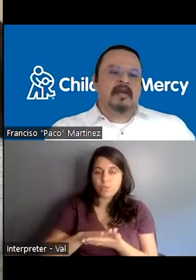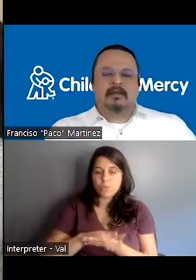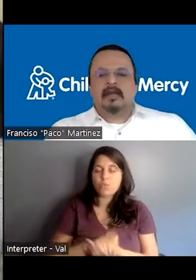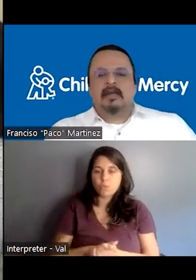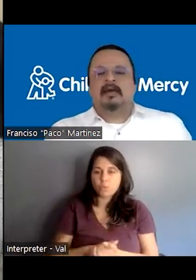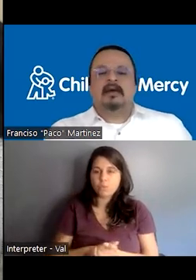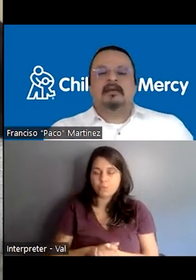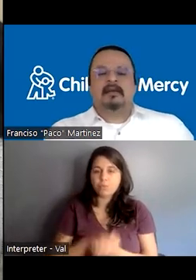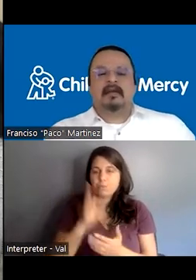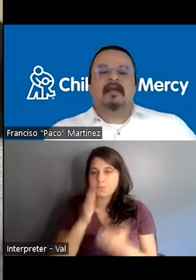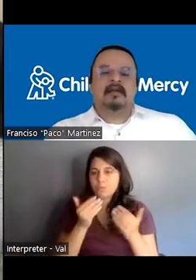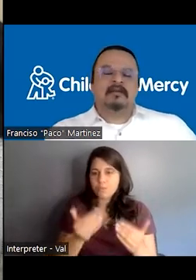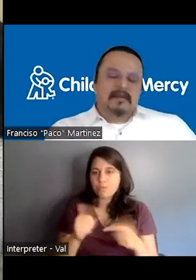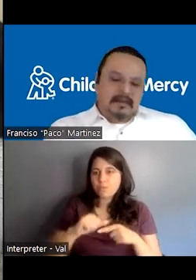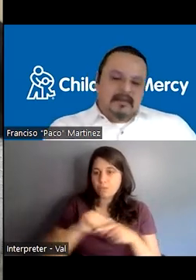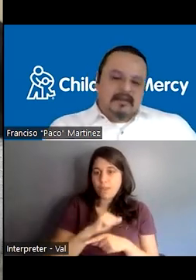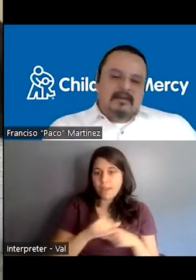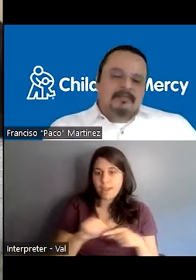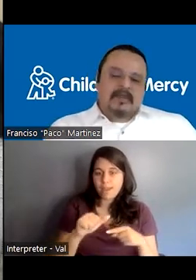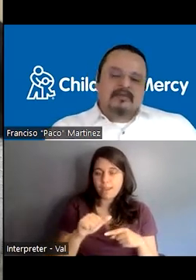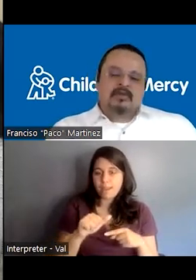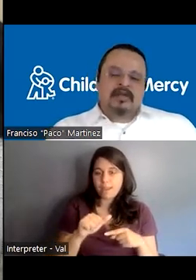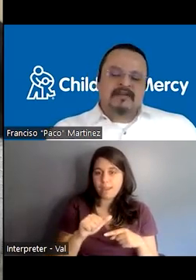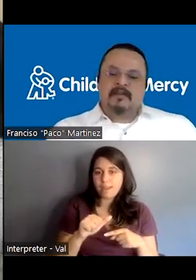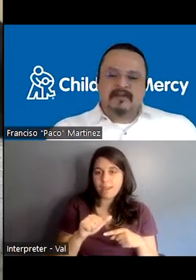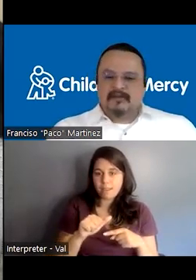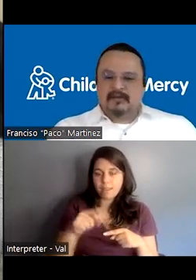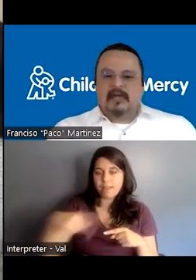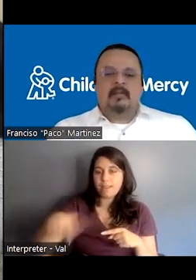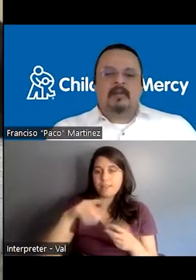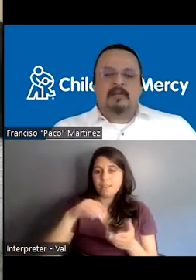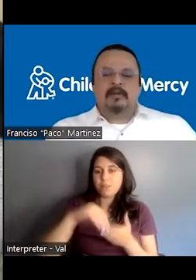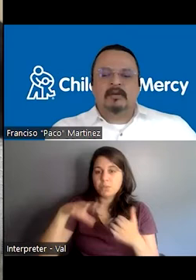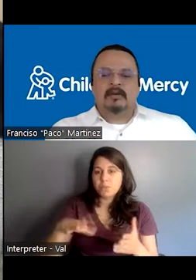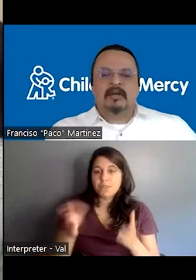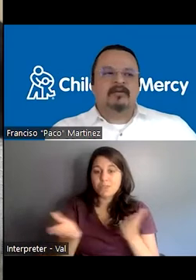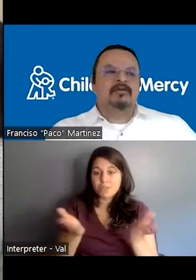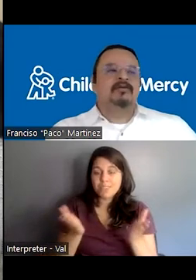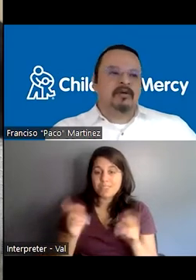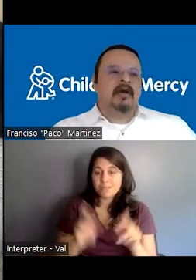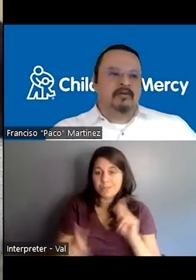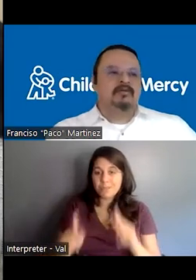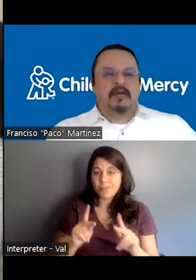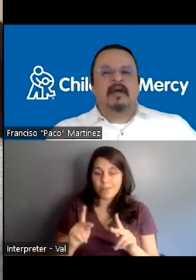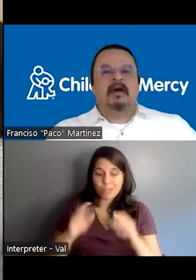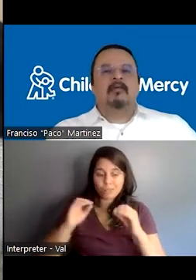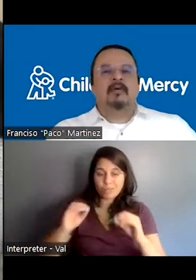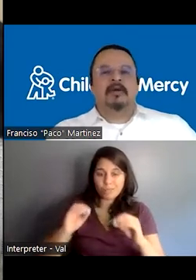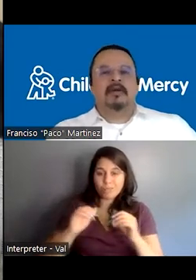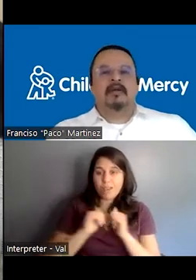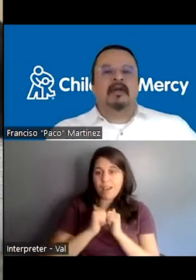train the student services people how to how to